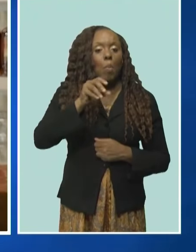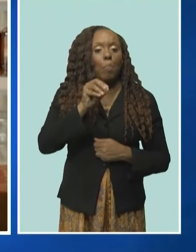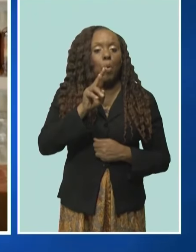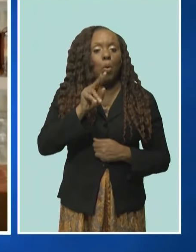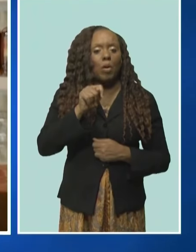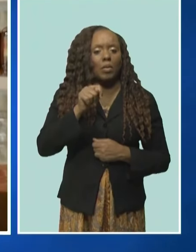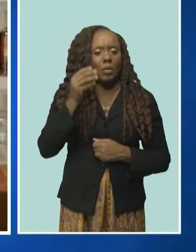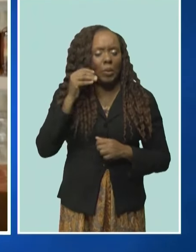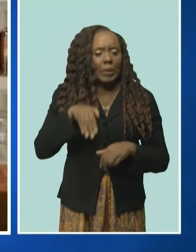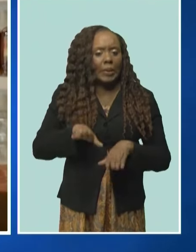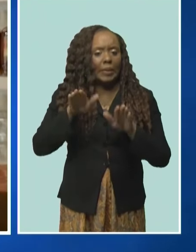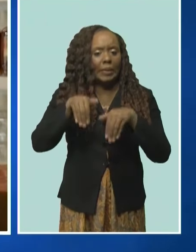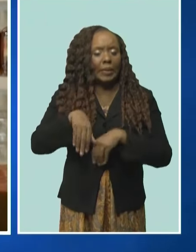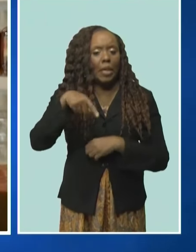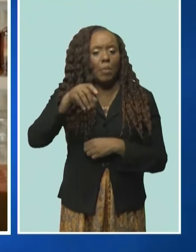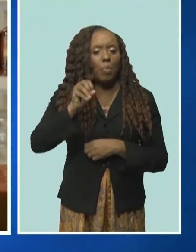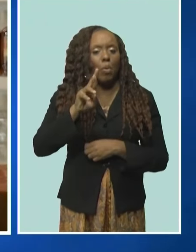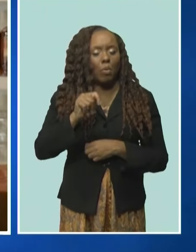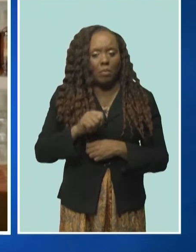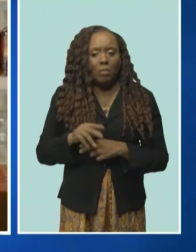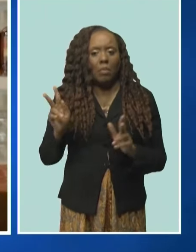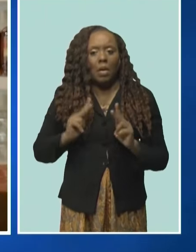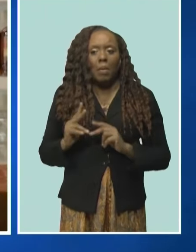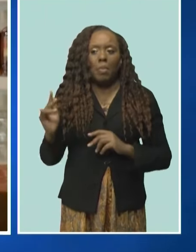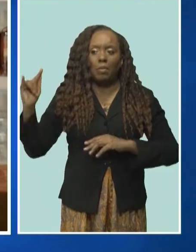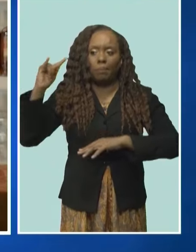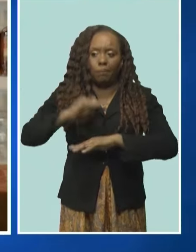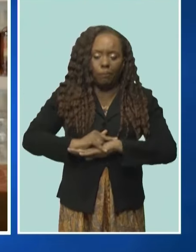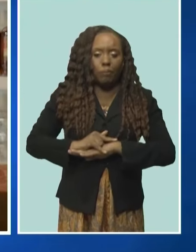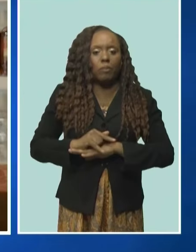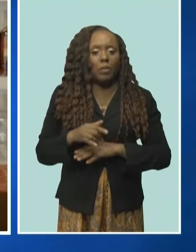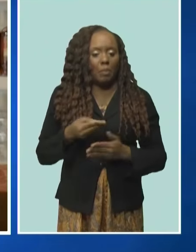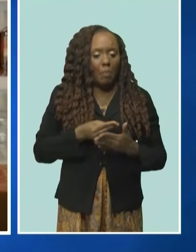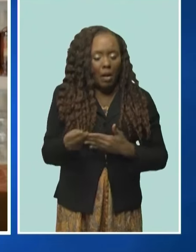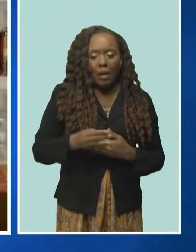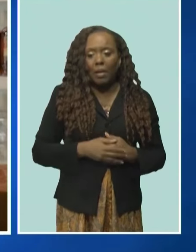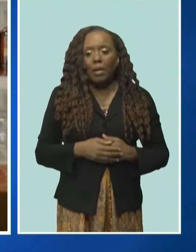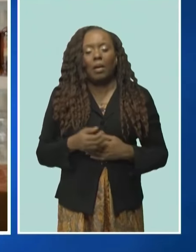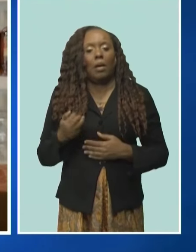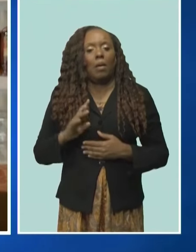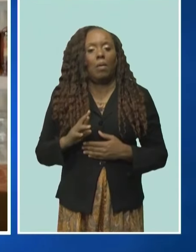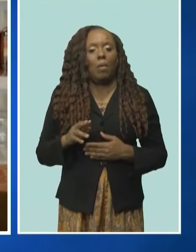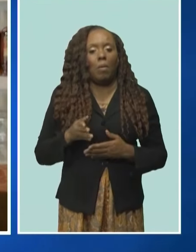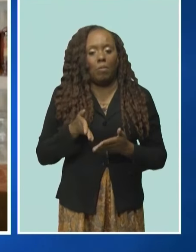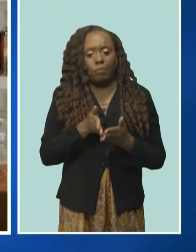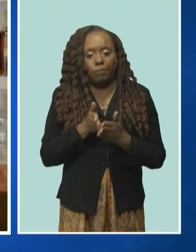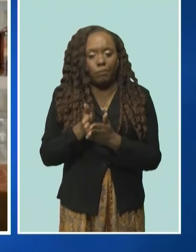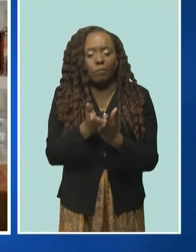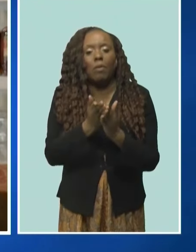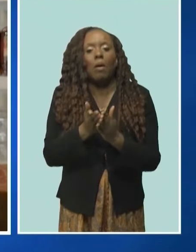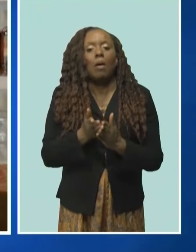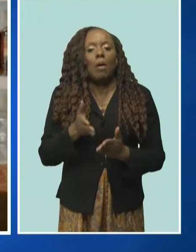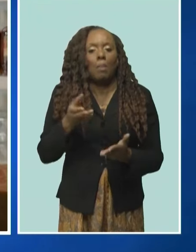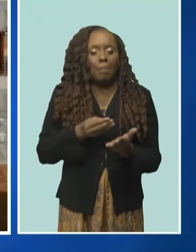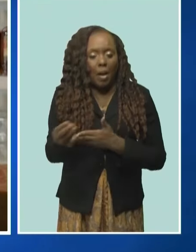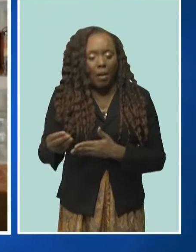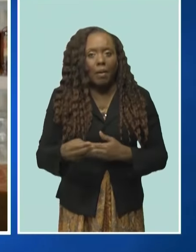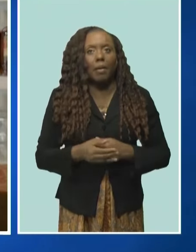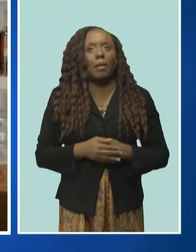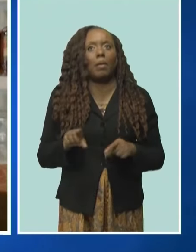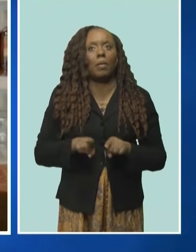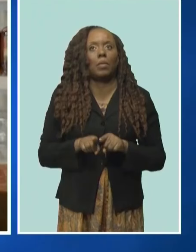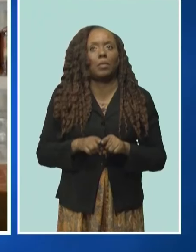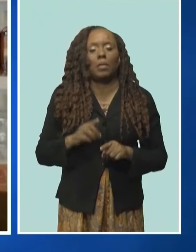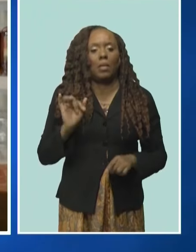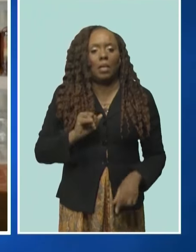So it will be available for the visitors so they can come and have a special copy, right? And we will have it in selected locations as well,